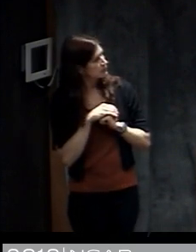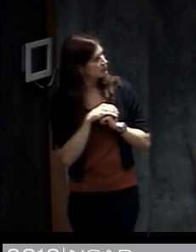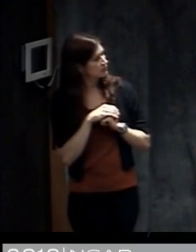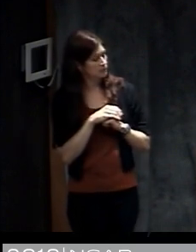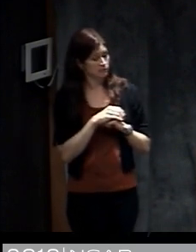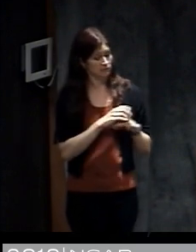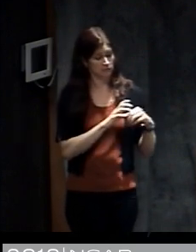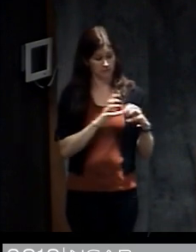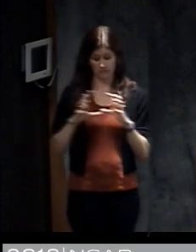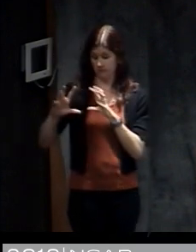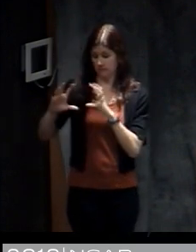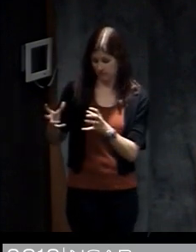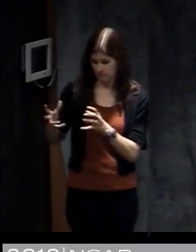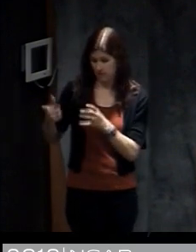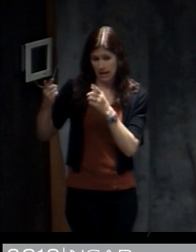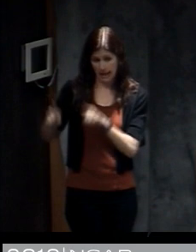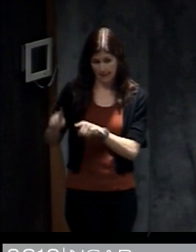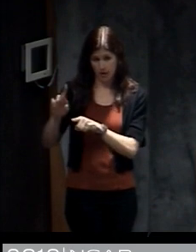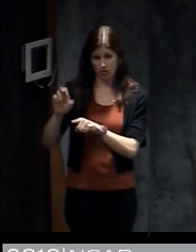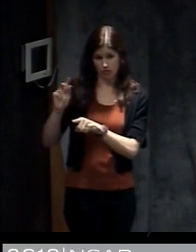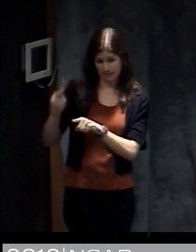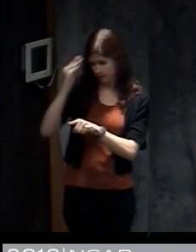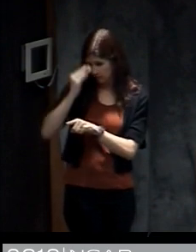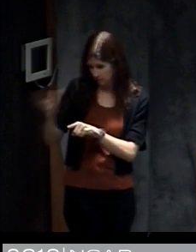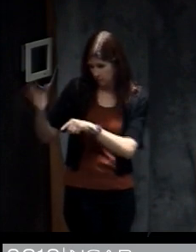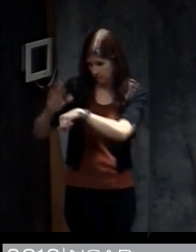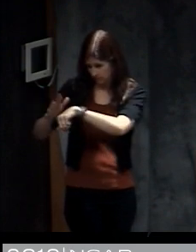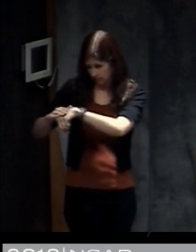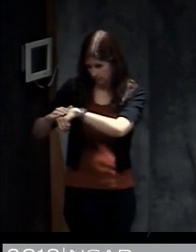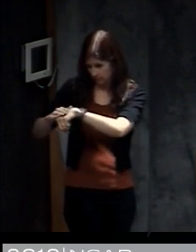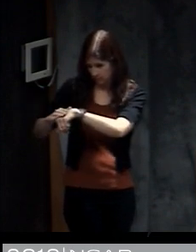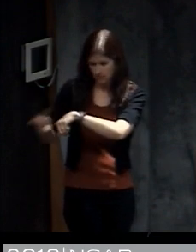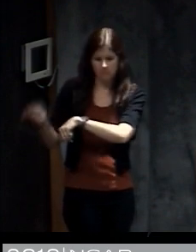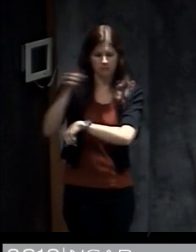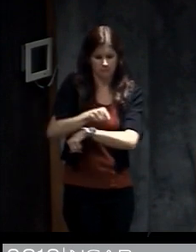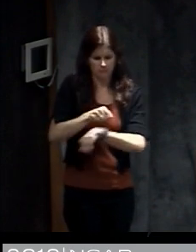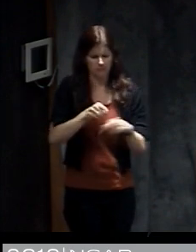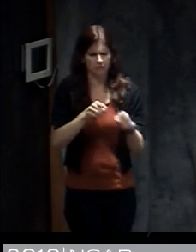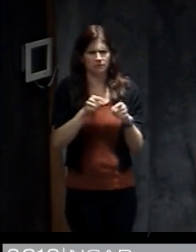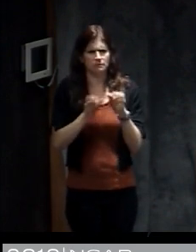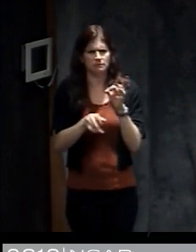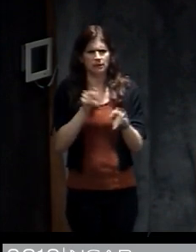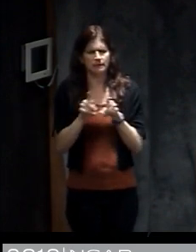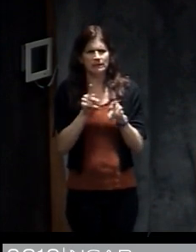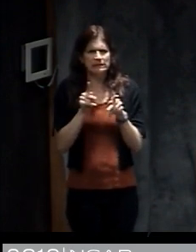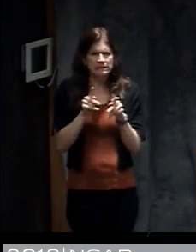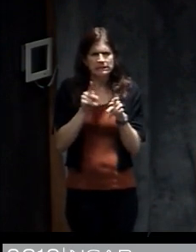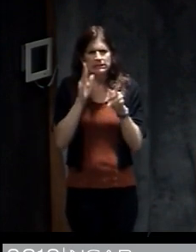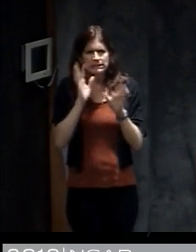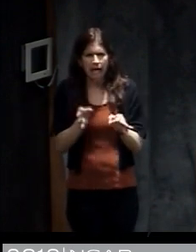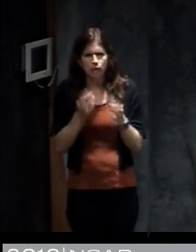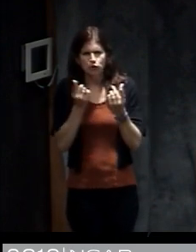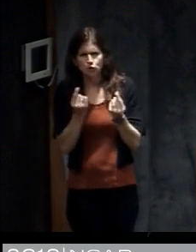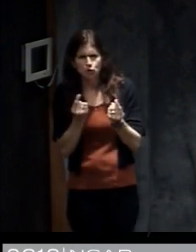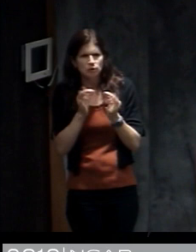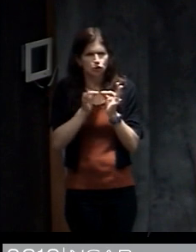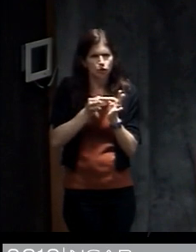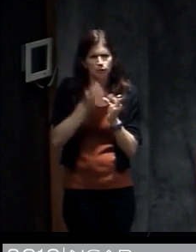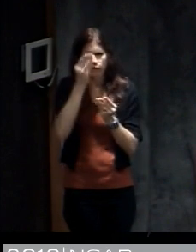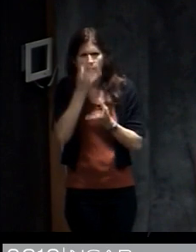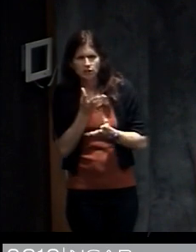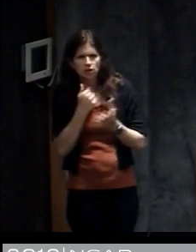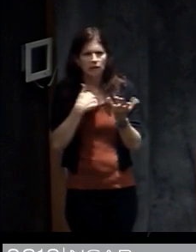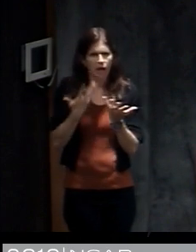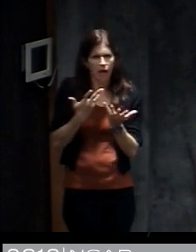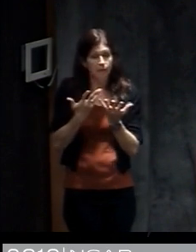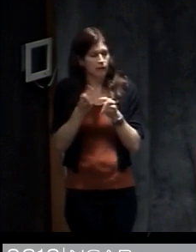think about that information, how they interpret it and their beliefs about the situation and how they decide what to do. And so this is often the kind of framework in which we test our messages. We change